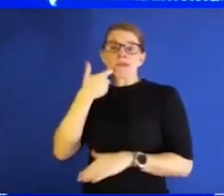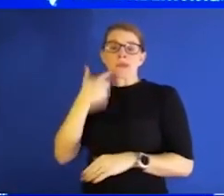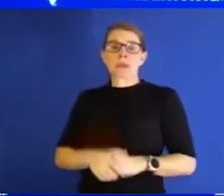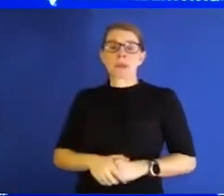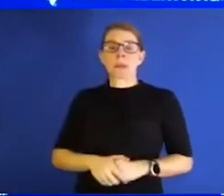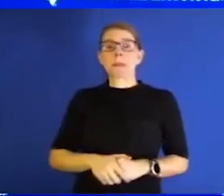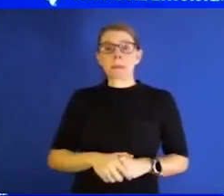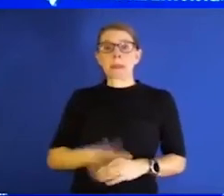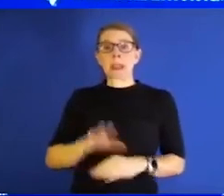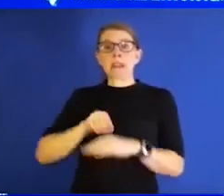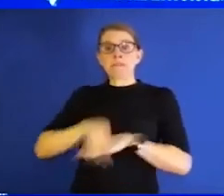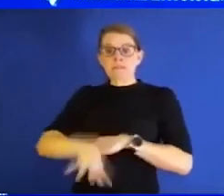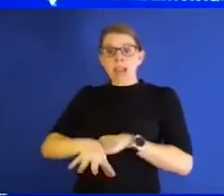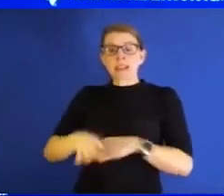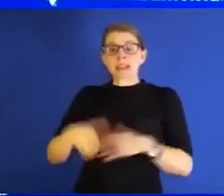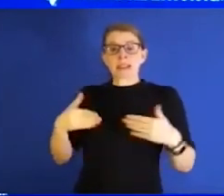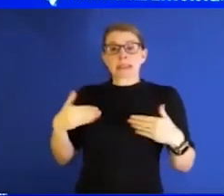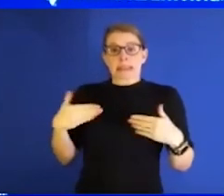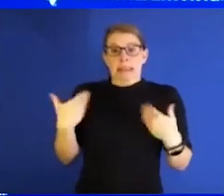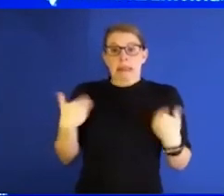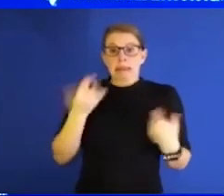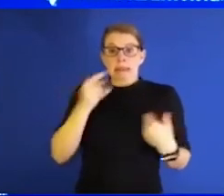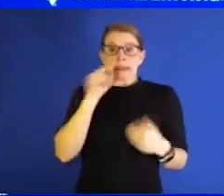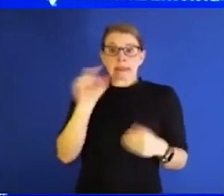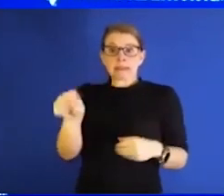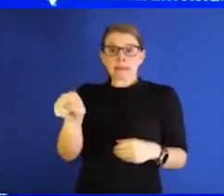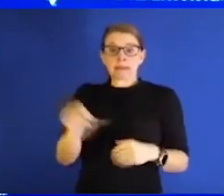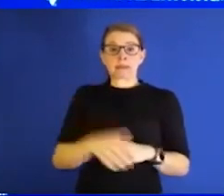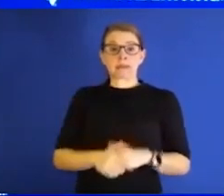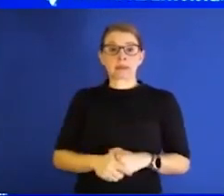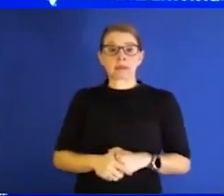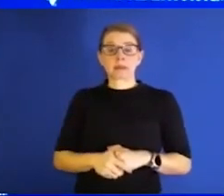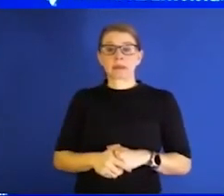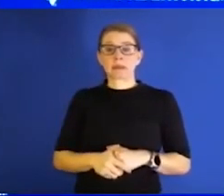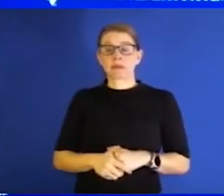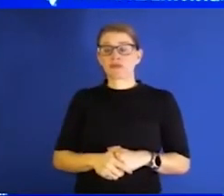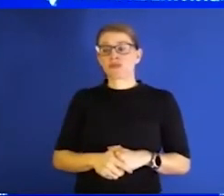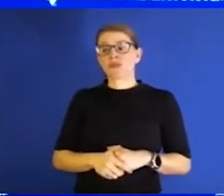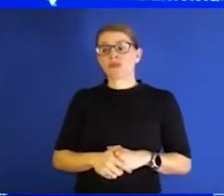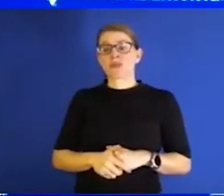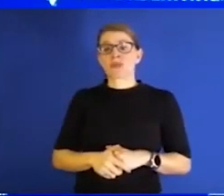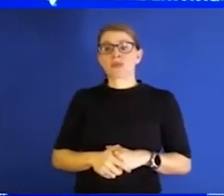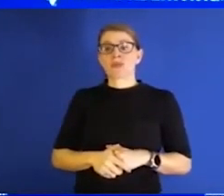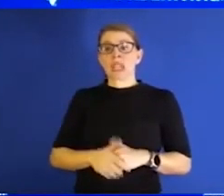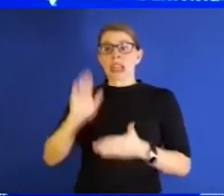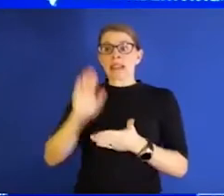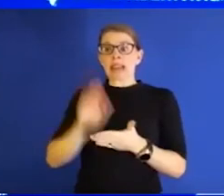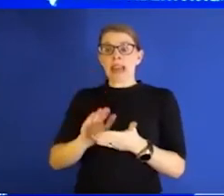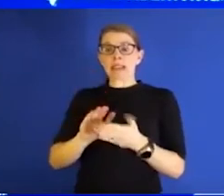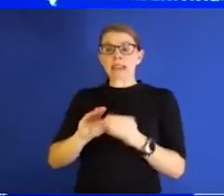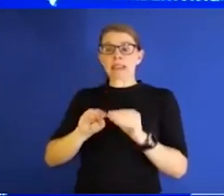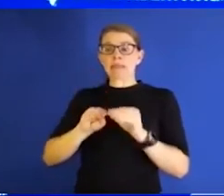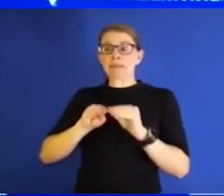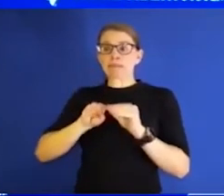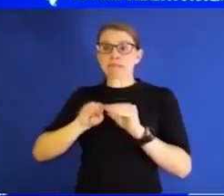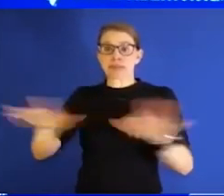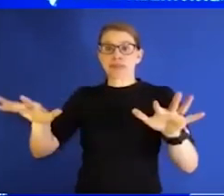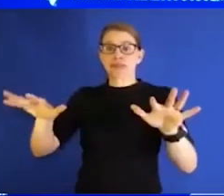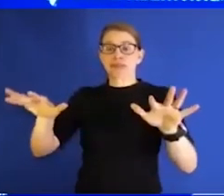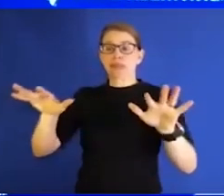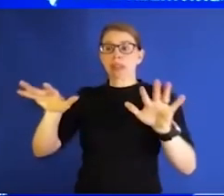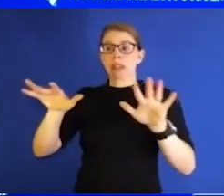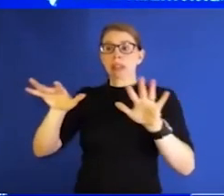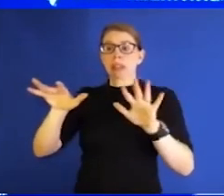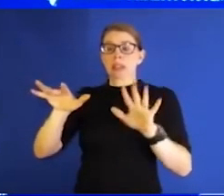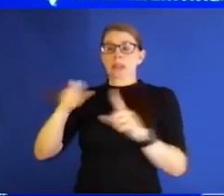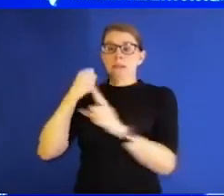affect the younger populations at less predominance than the older populations, but it still serves to let people